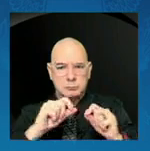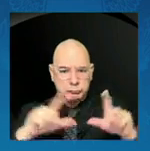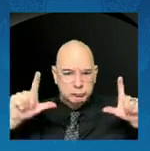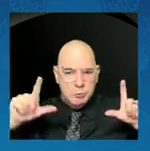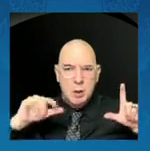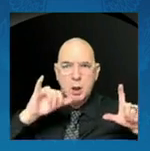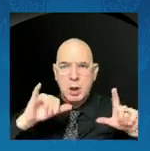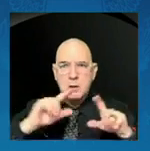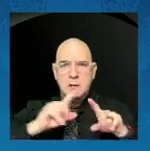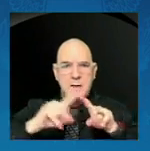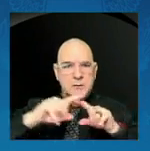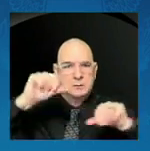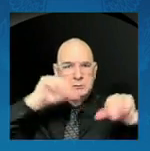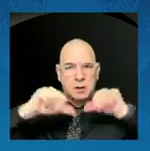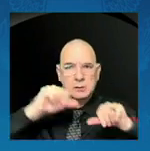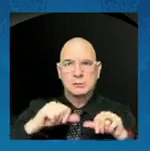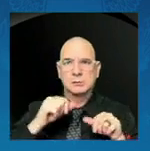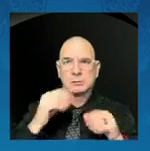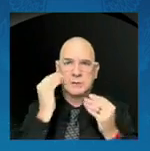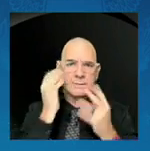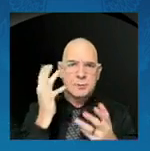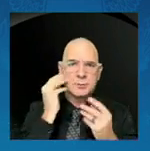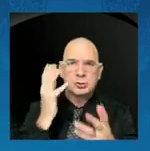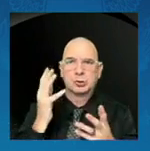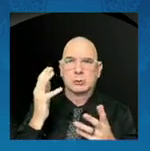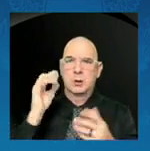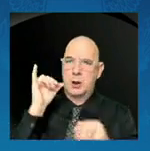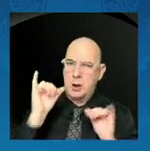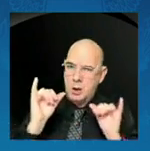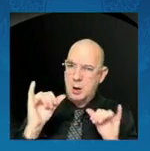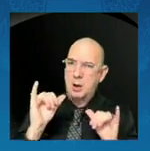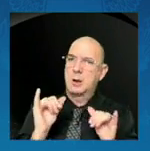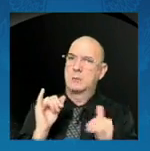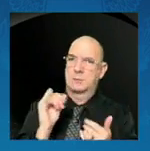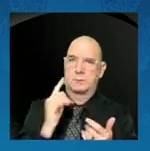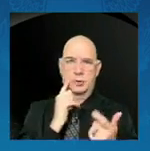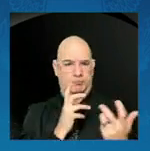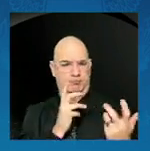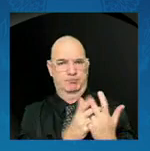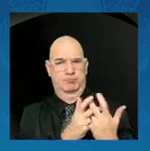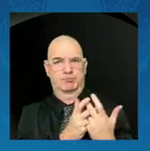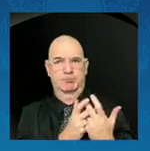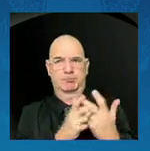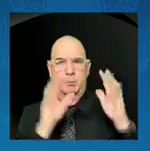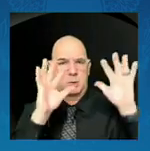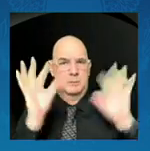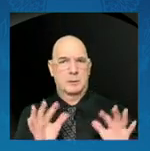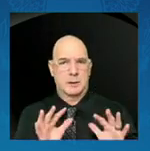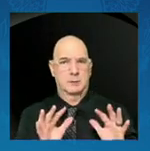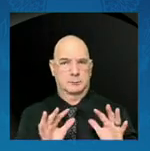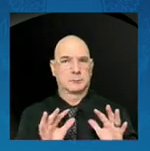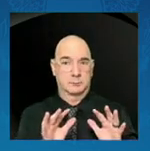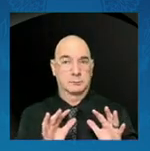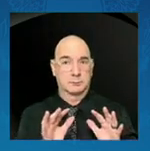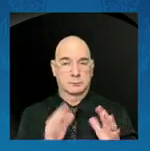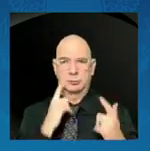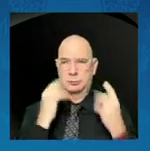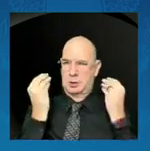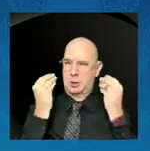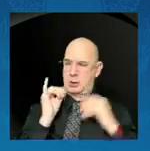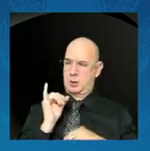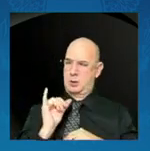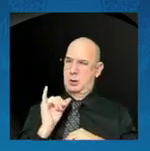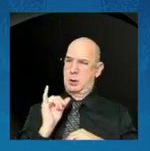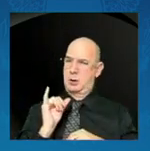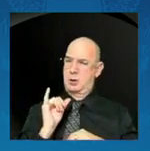to the impact of the climate crisis. Just think. These satellites provide real time